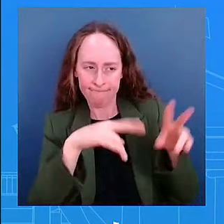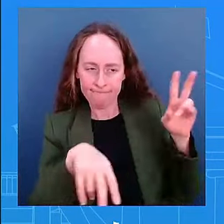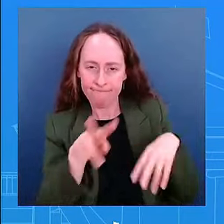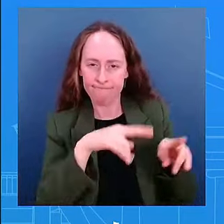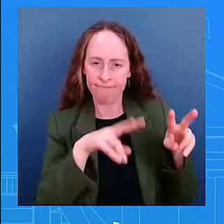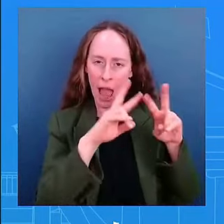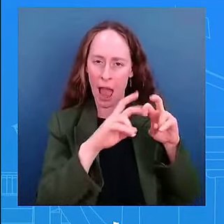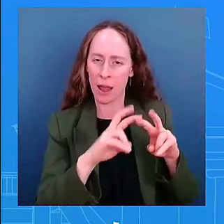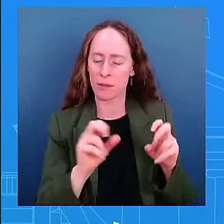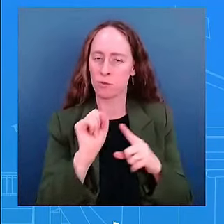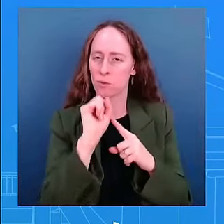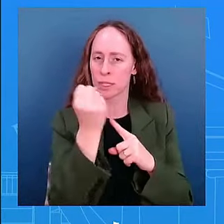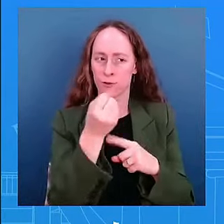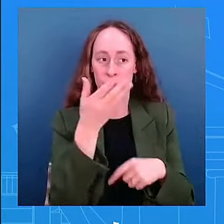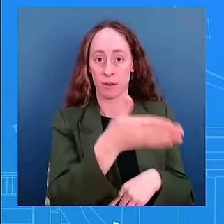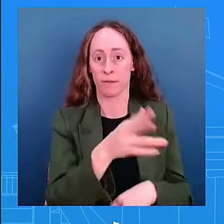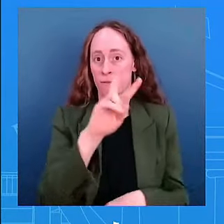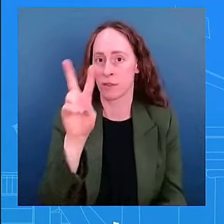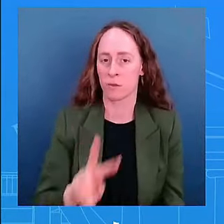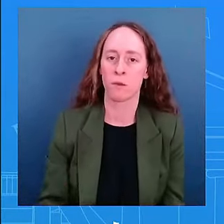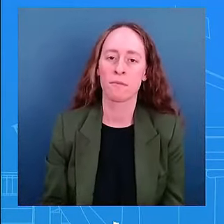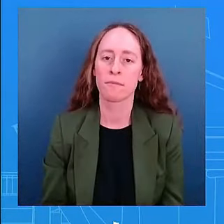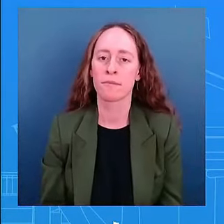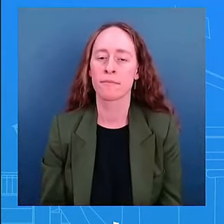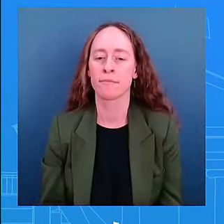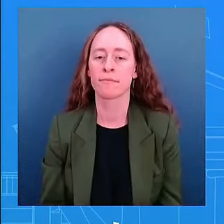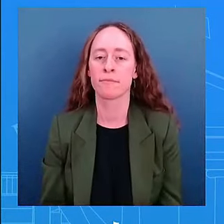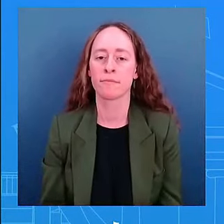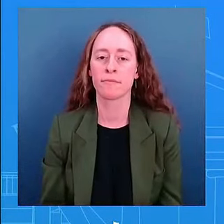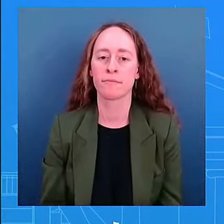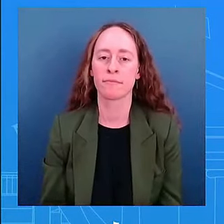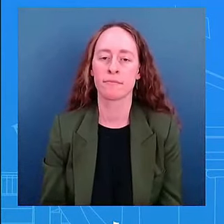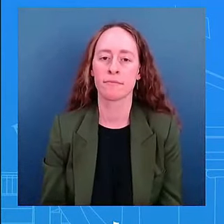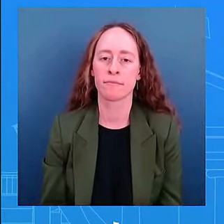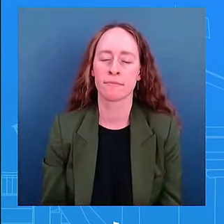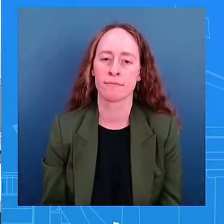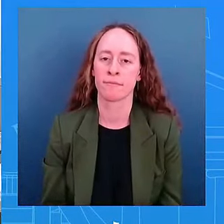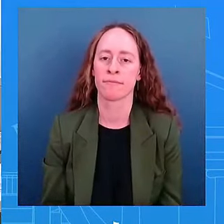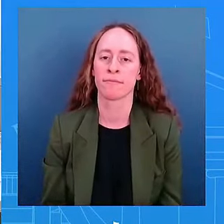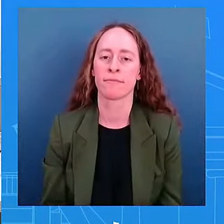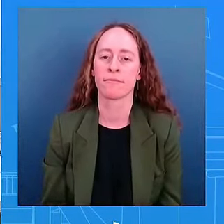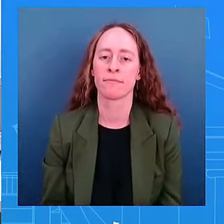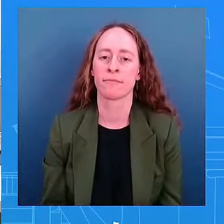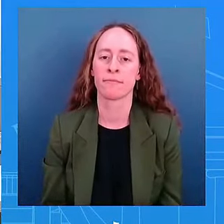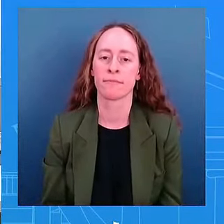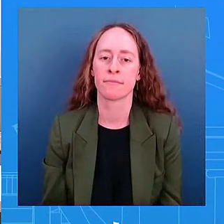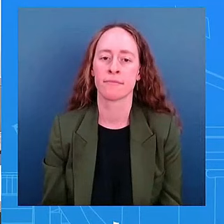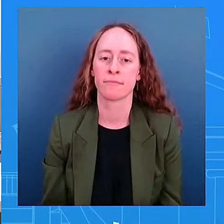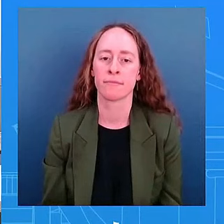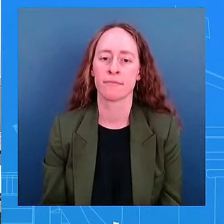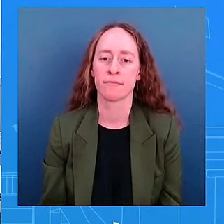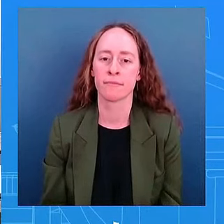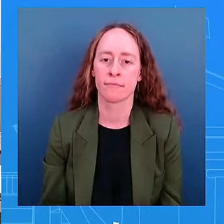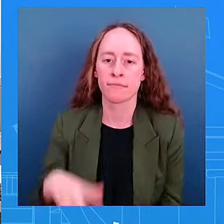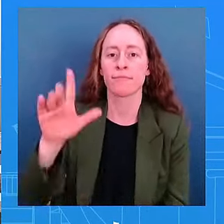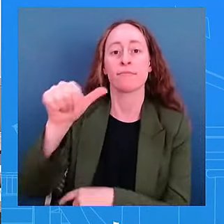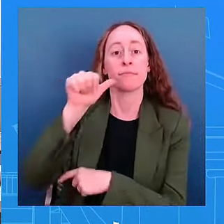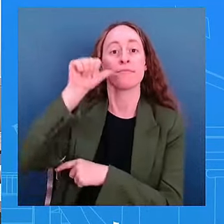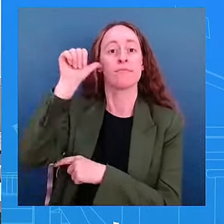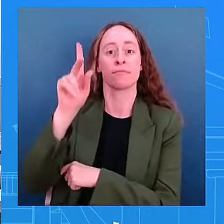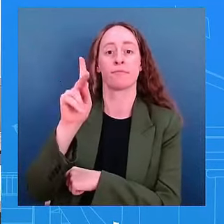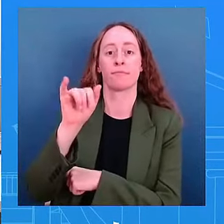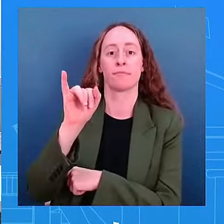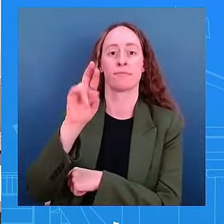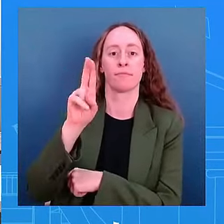just going back to israel if i may um kirby said yesterday that fears of an all-out war between israel and hezbollah were exaggerated